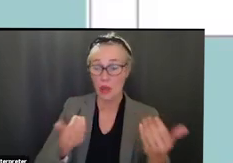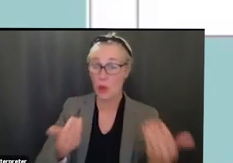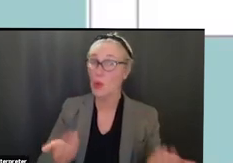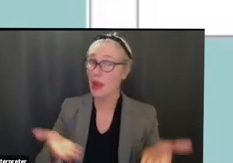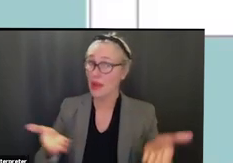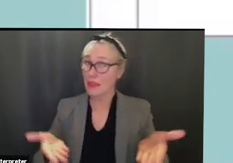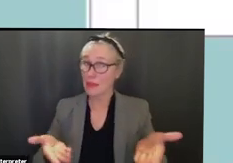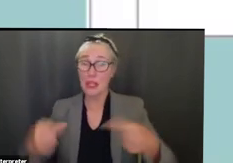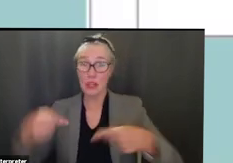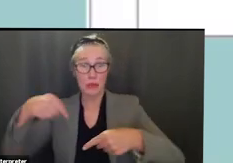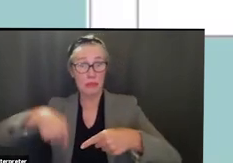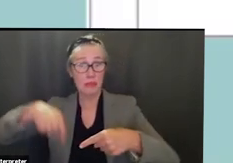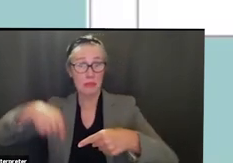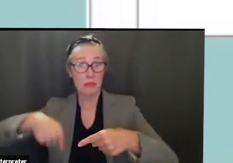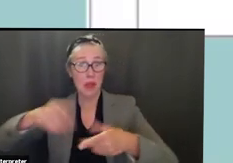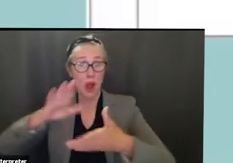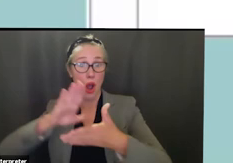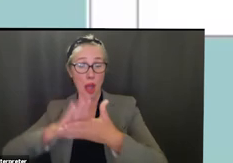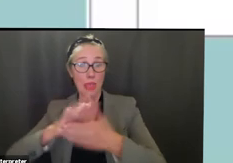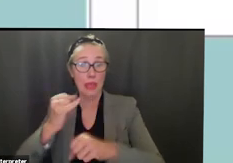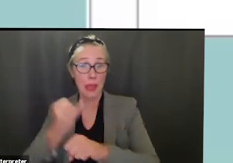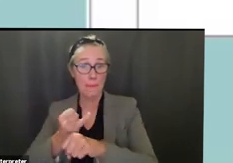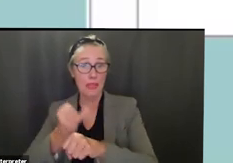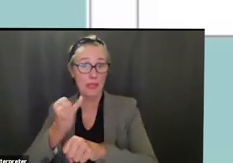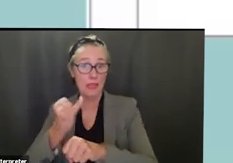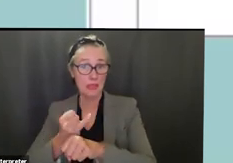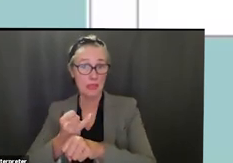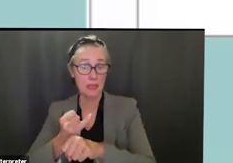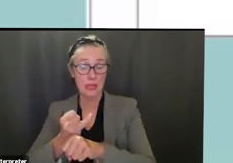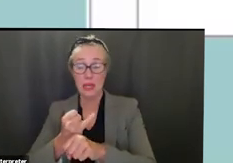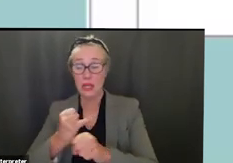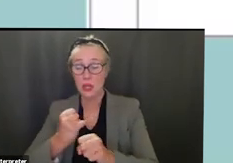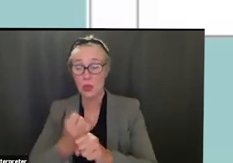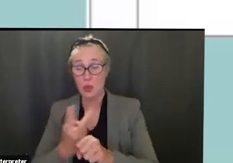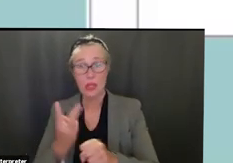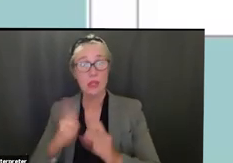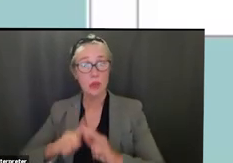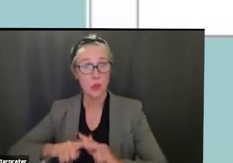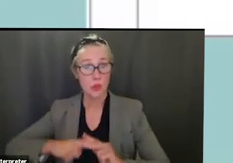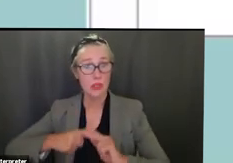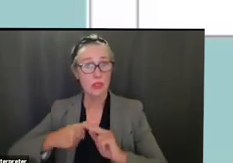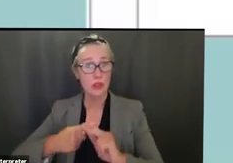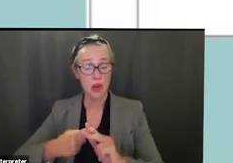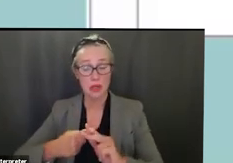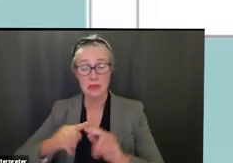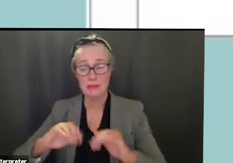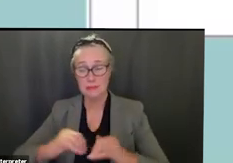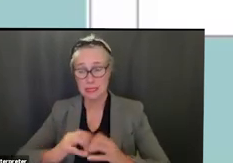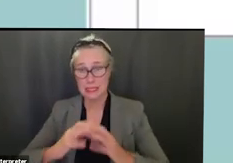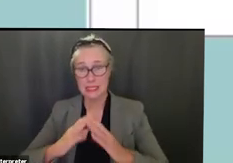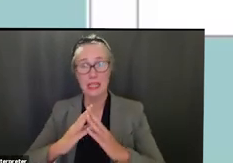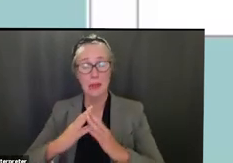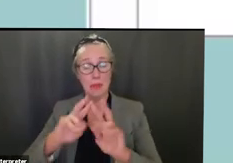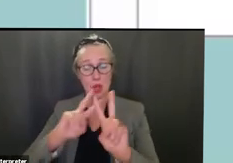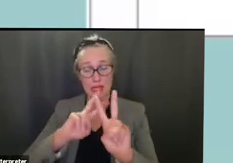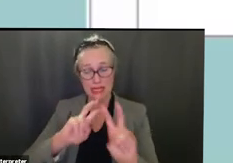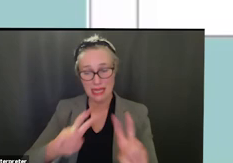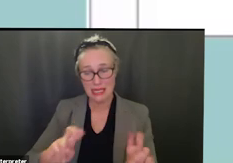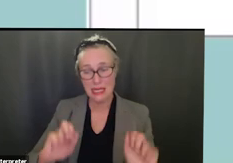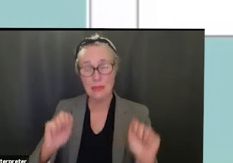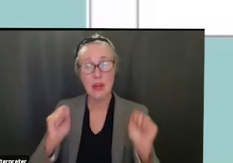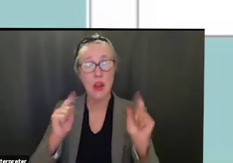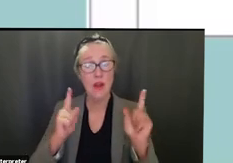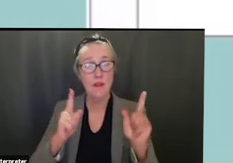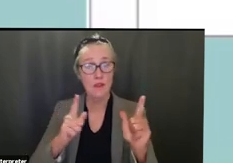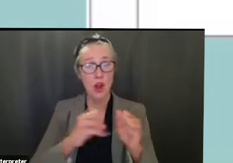and so um we actually started two years ago doing um assessments of all students